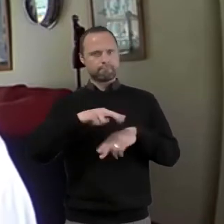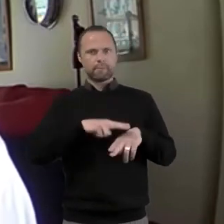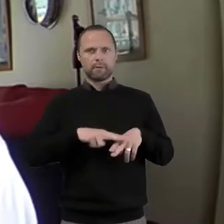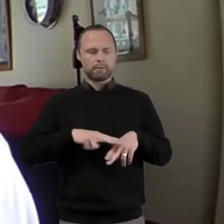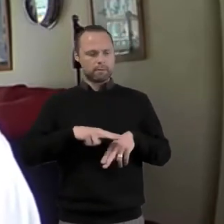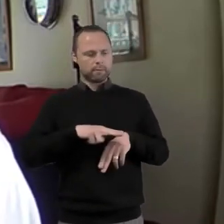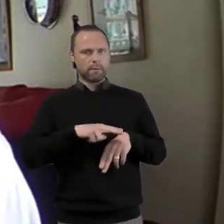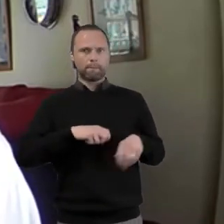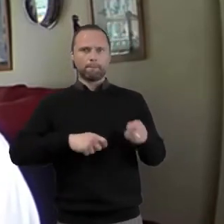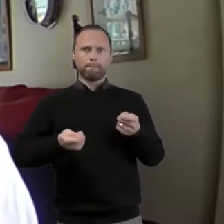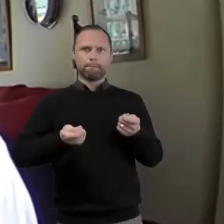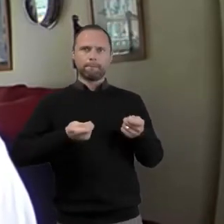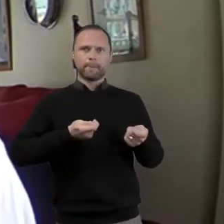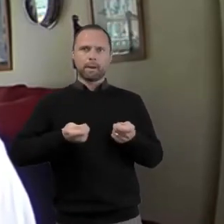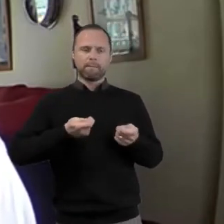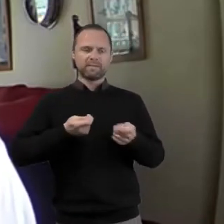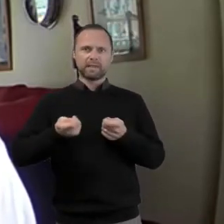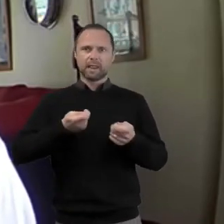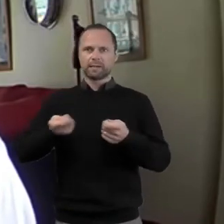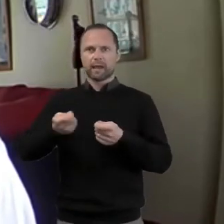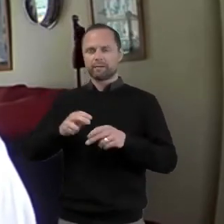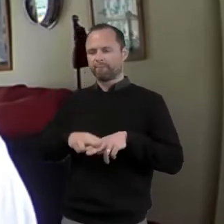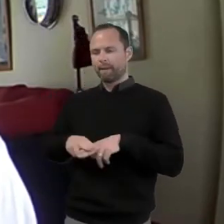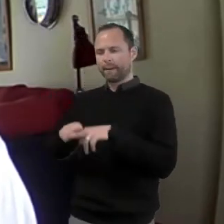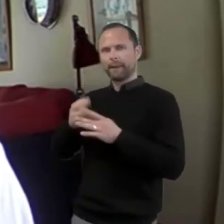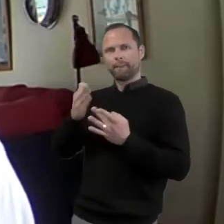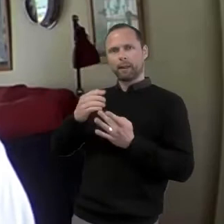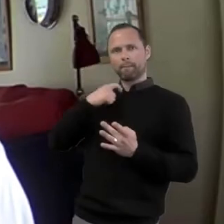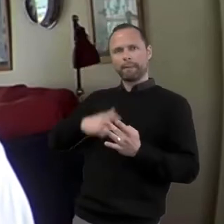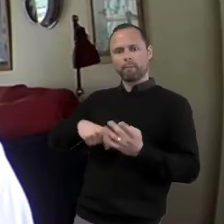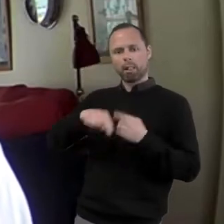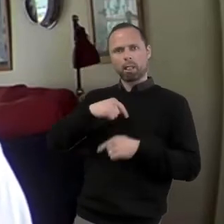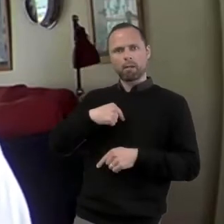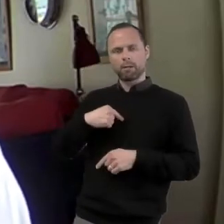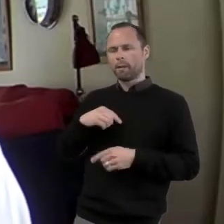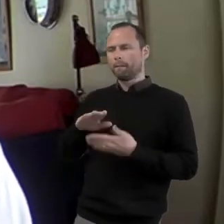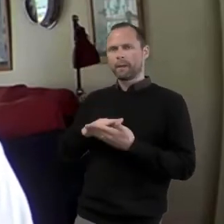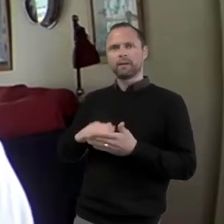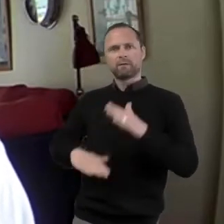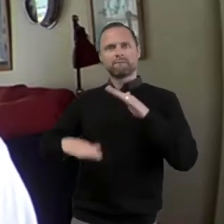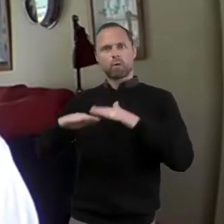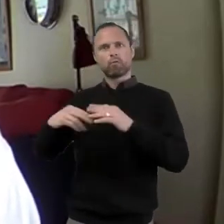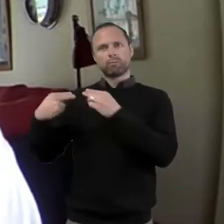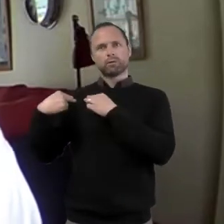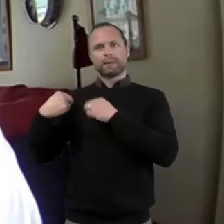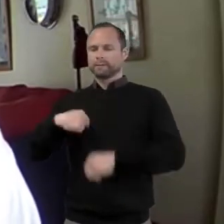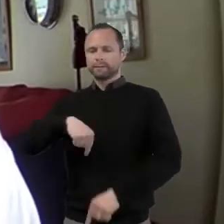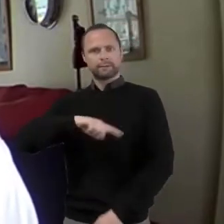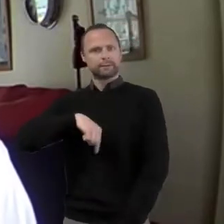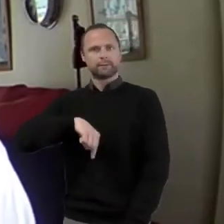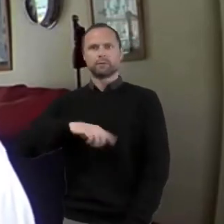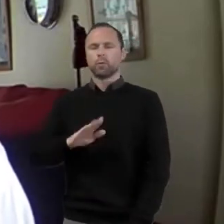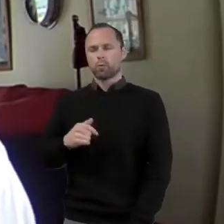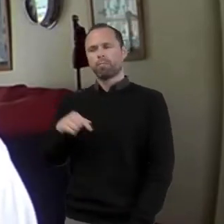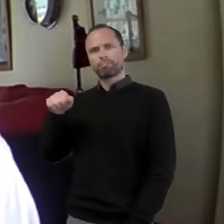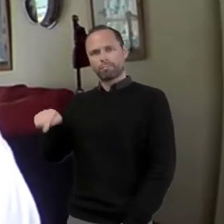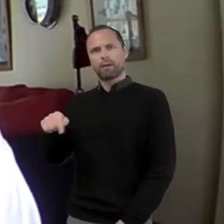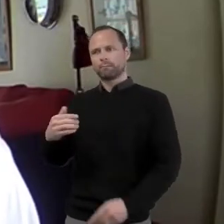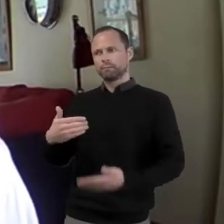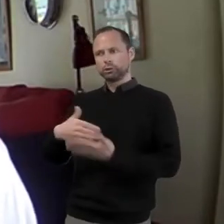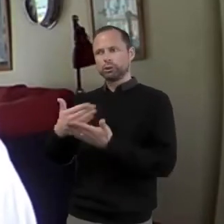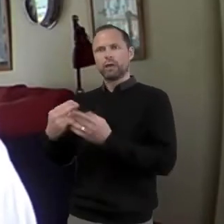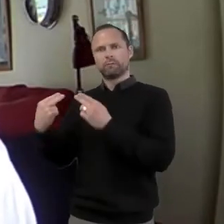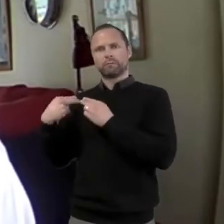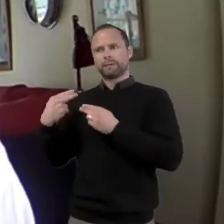spiritual nannies taking the responsibility away from them. Let's become inspirers